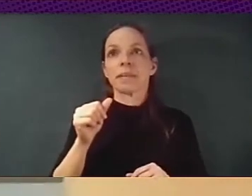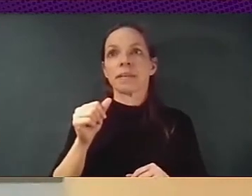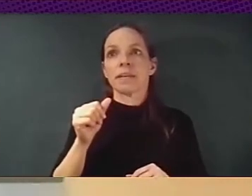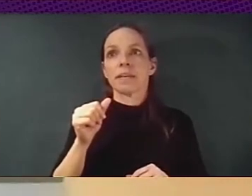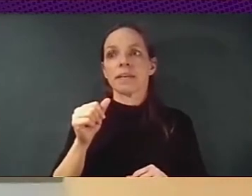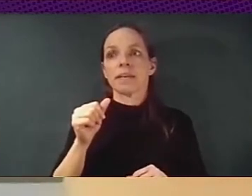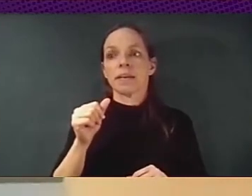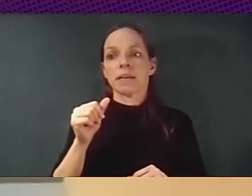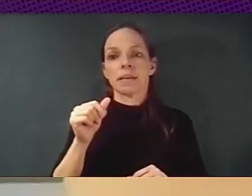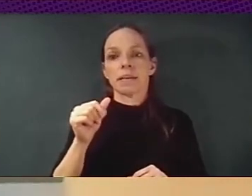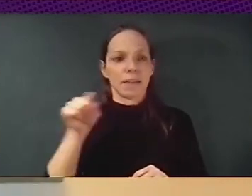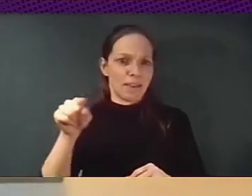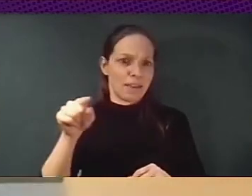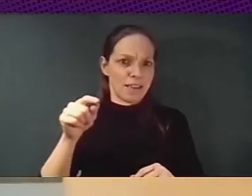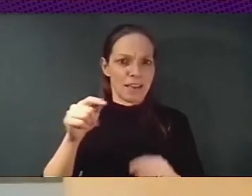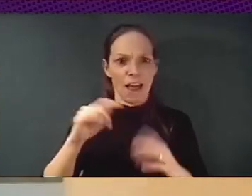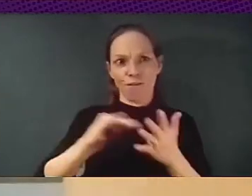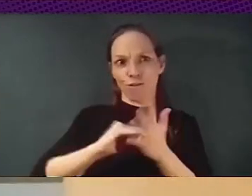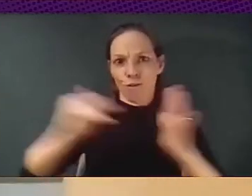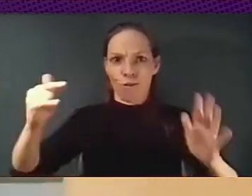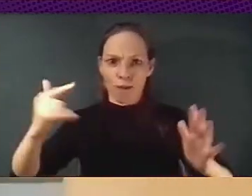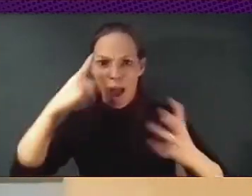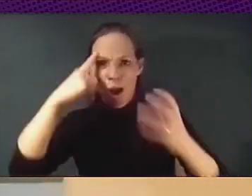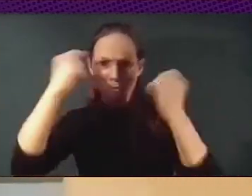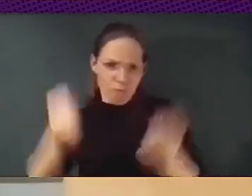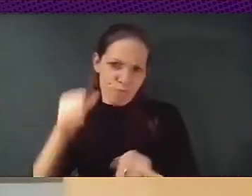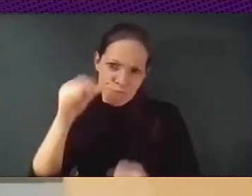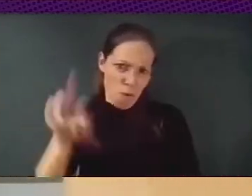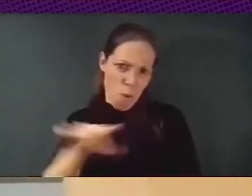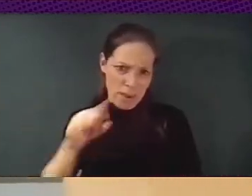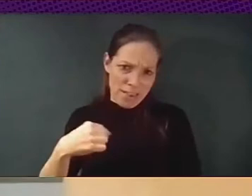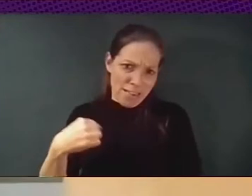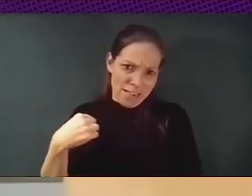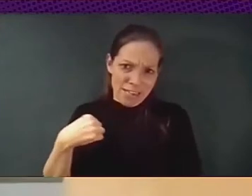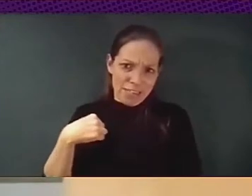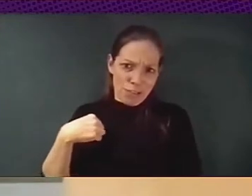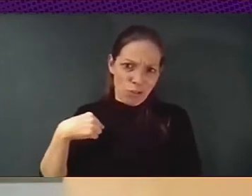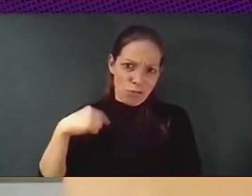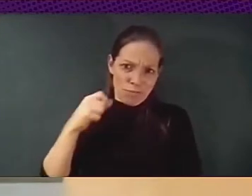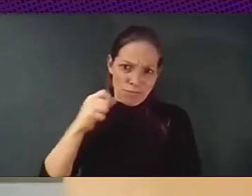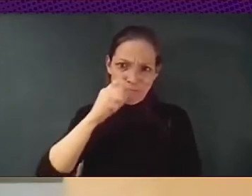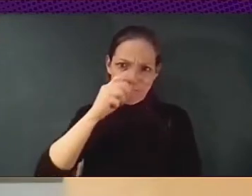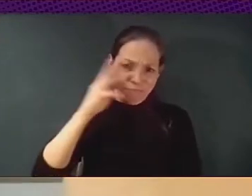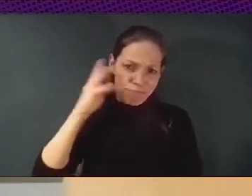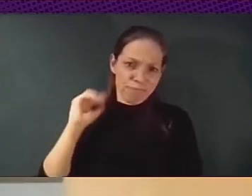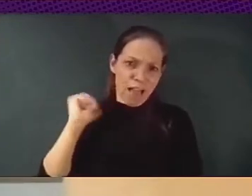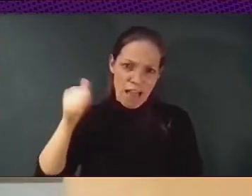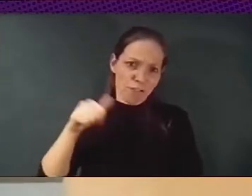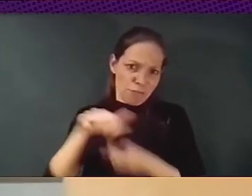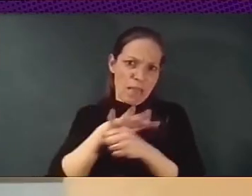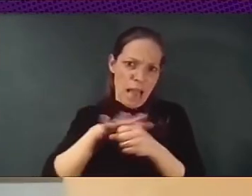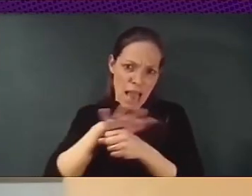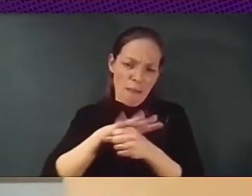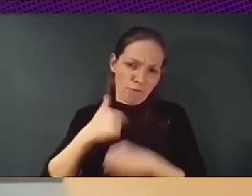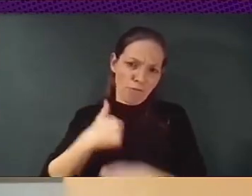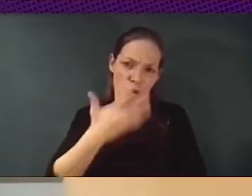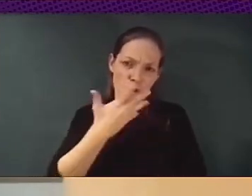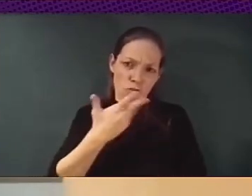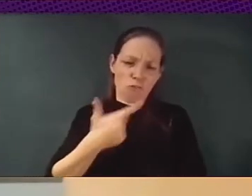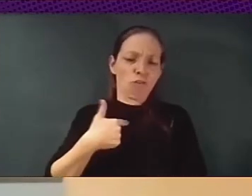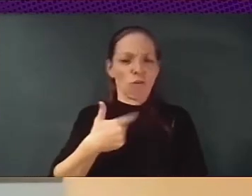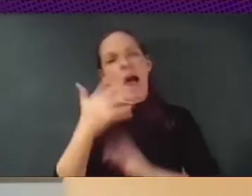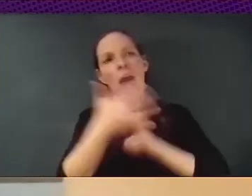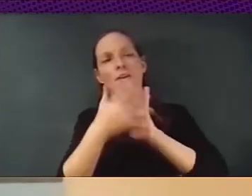field for many years. So for me, you know, this question of technological sovereignty and what to do with data to reclaim it back as a public